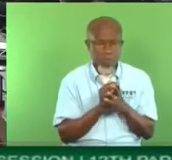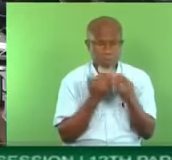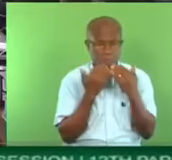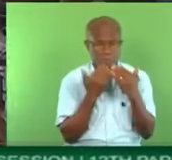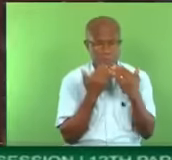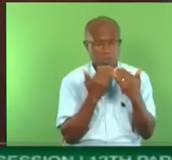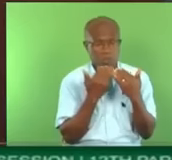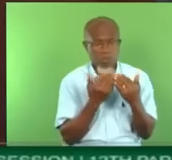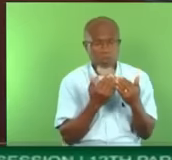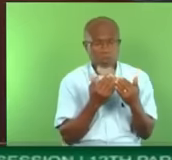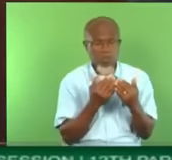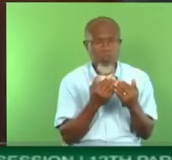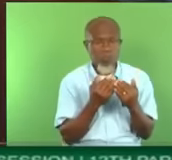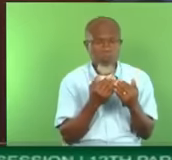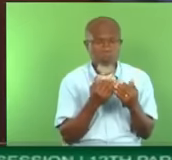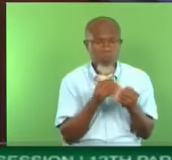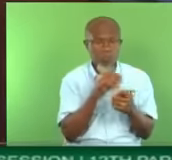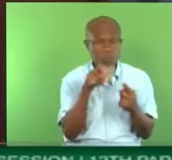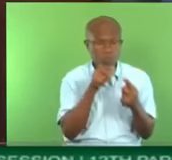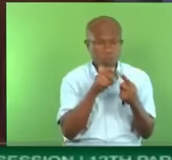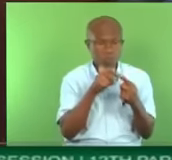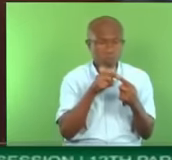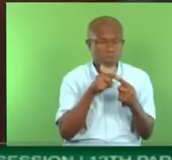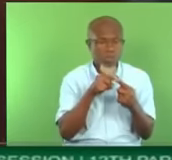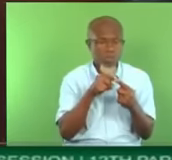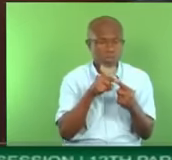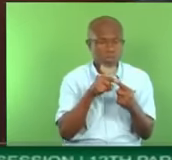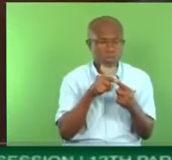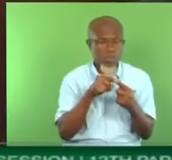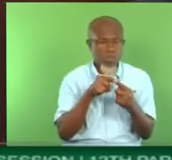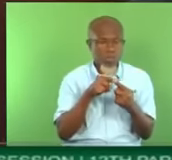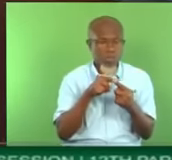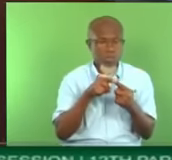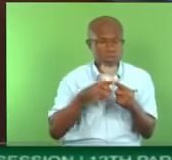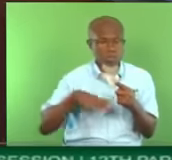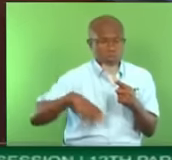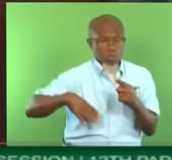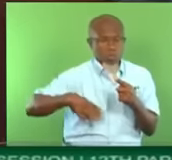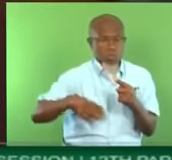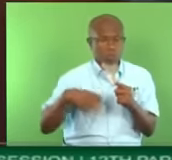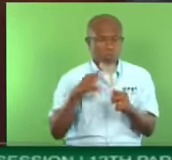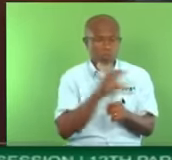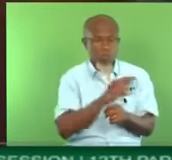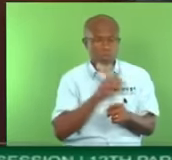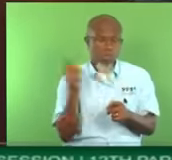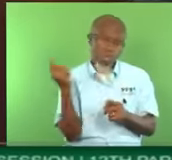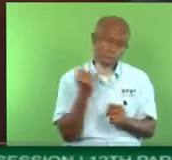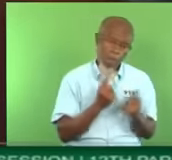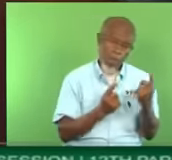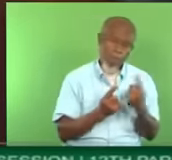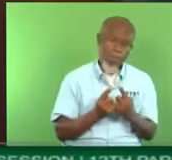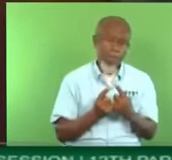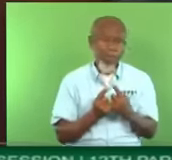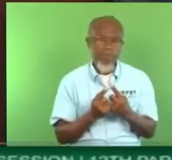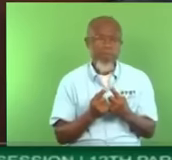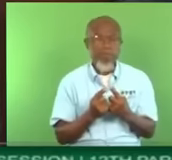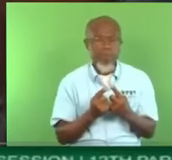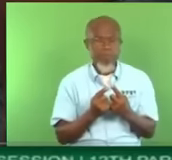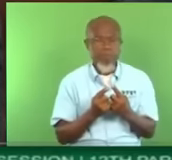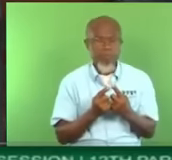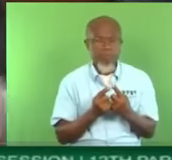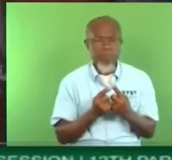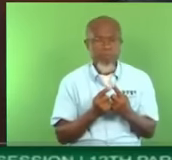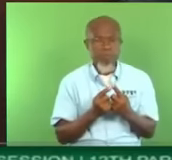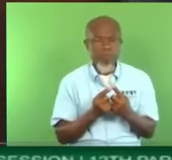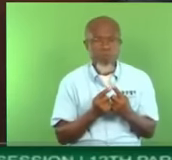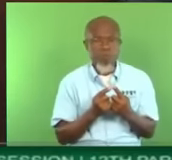Madam Speaker, when the Commissioner of Police came to several of our meetings, you know, the Commissioner of Police gave us what